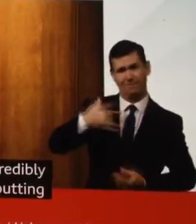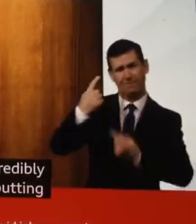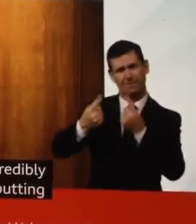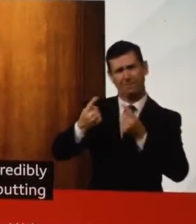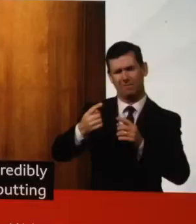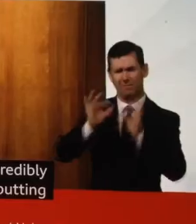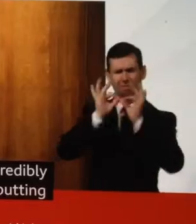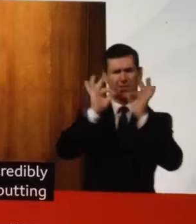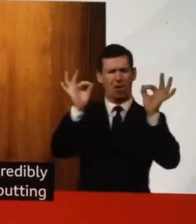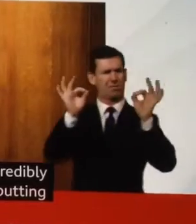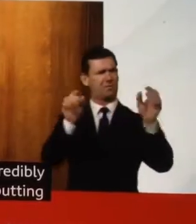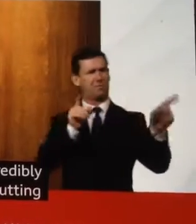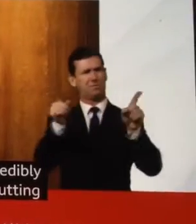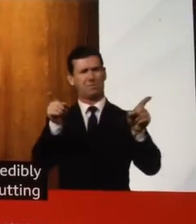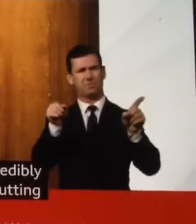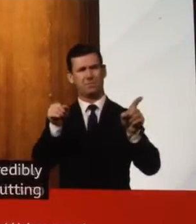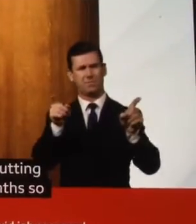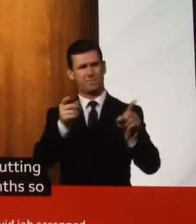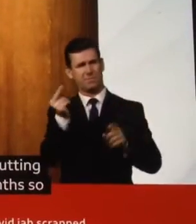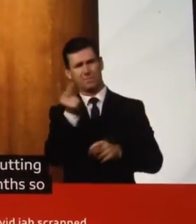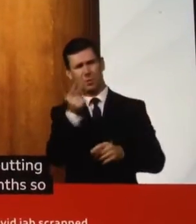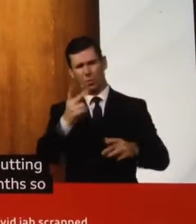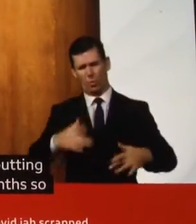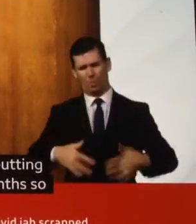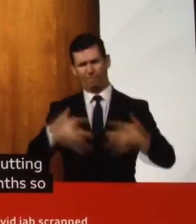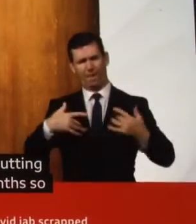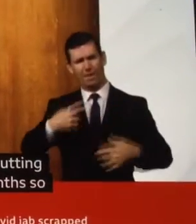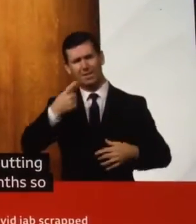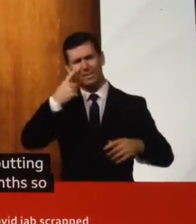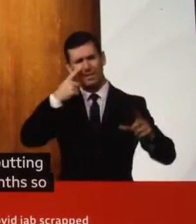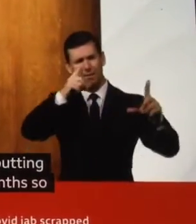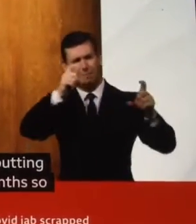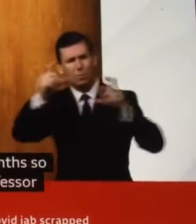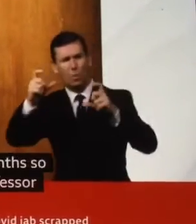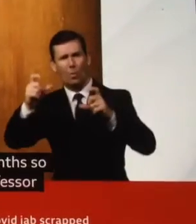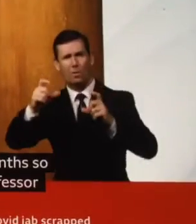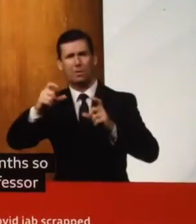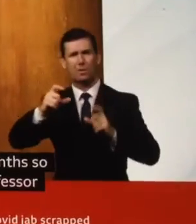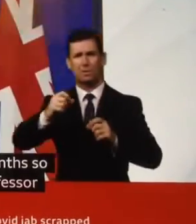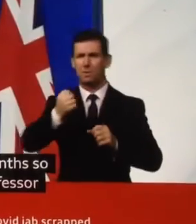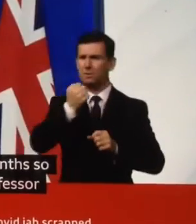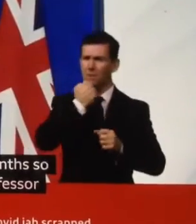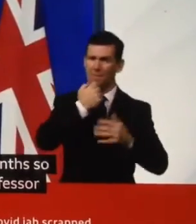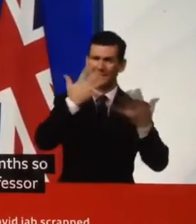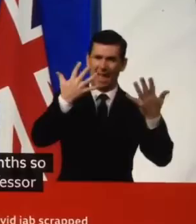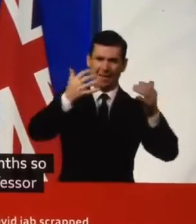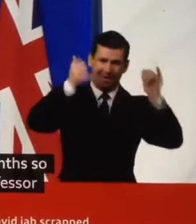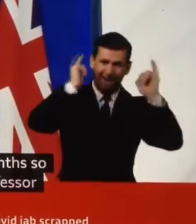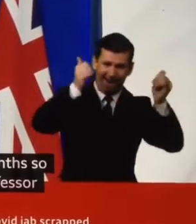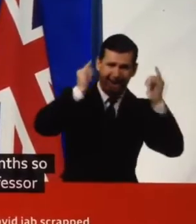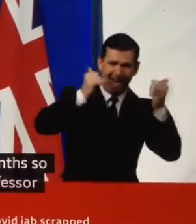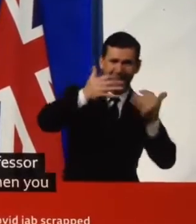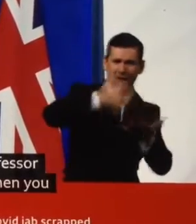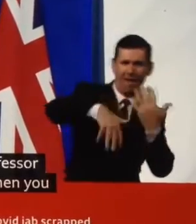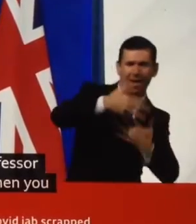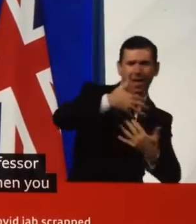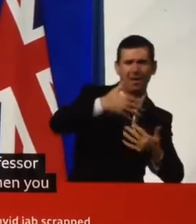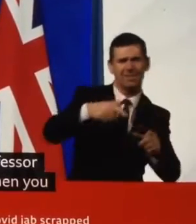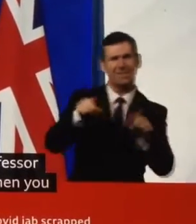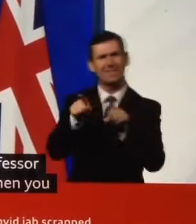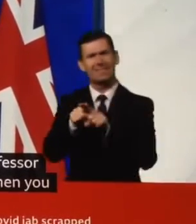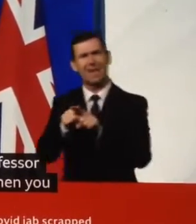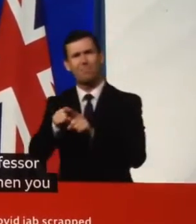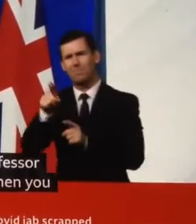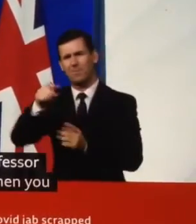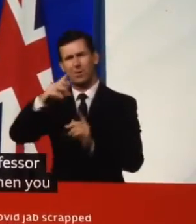how did you and they feel when you saw those photos of officials in Downing Street and Conservative Central Office having parties